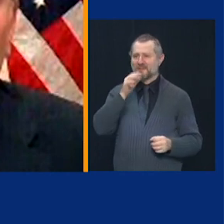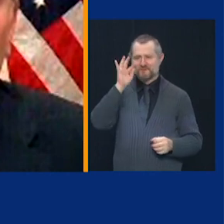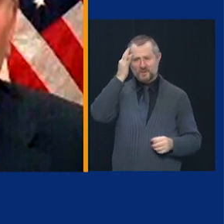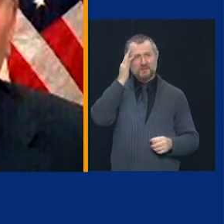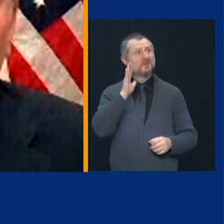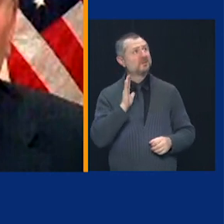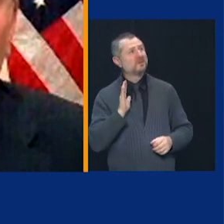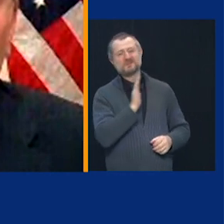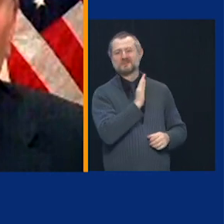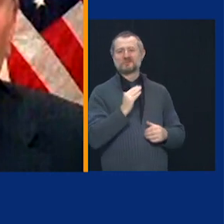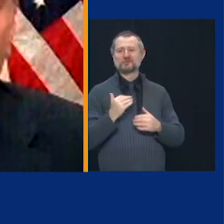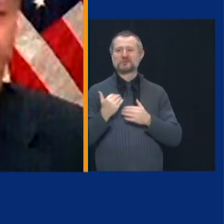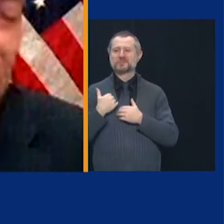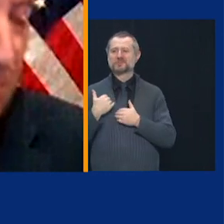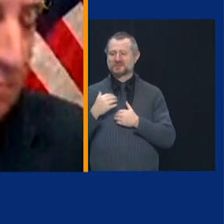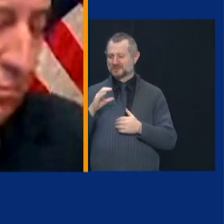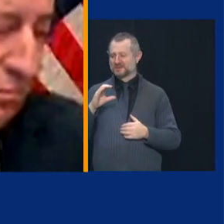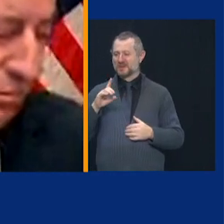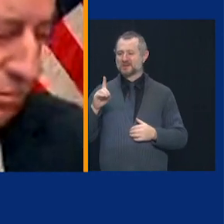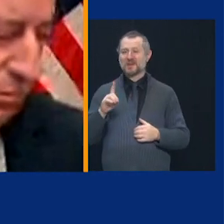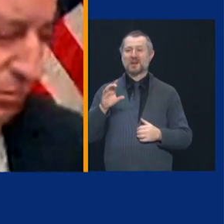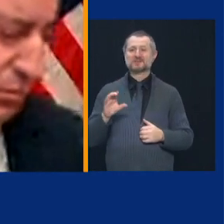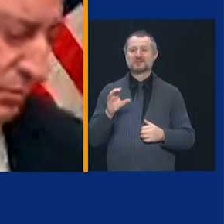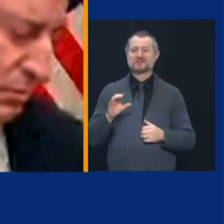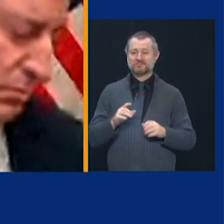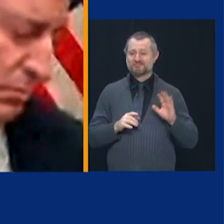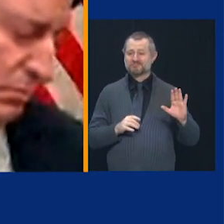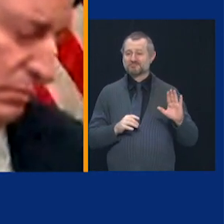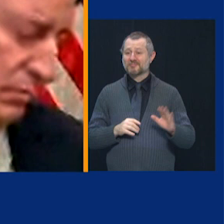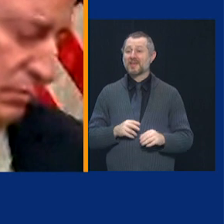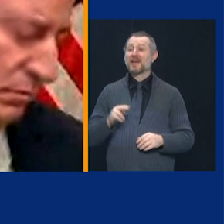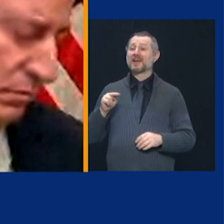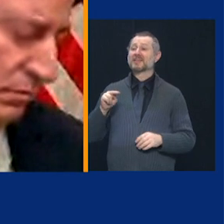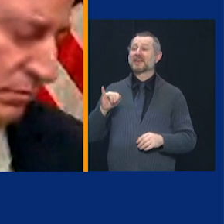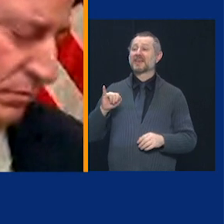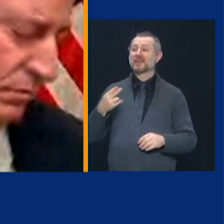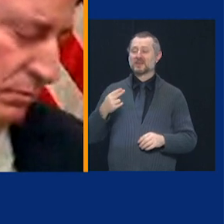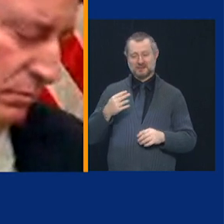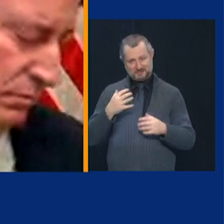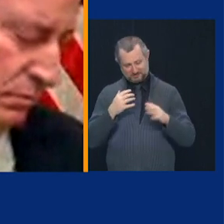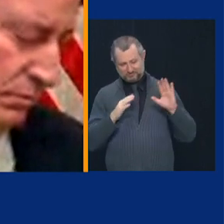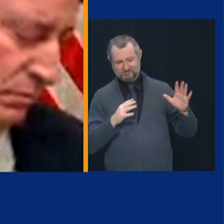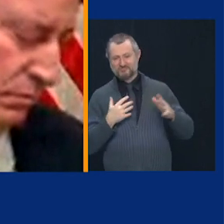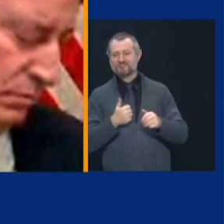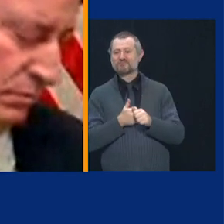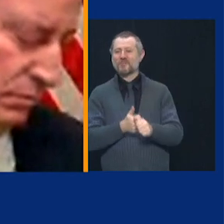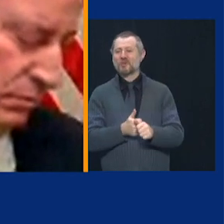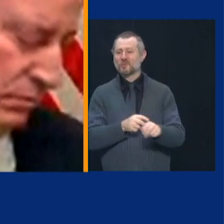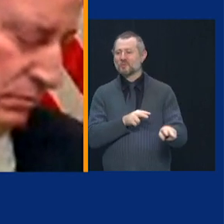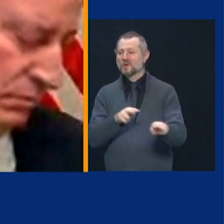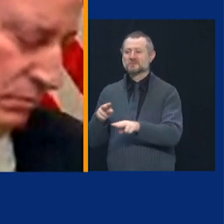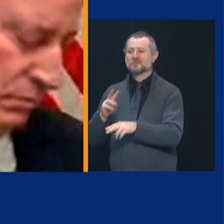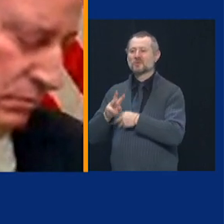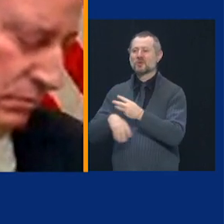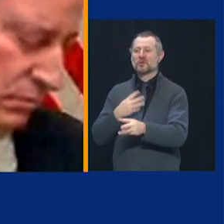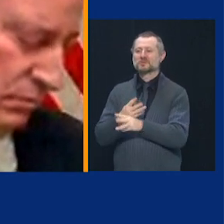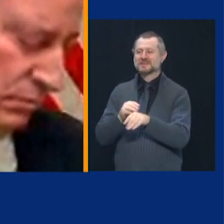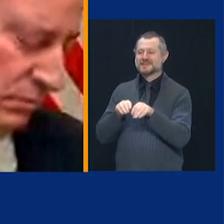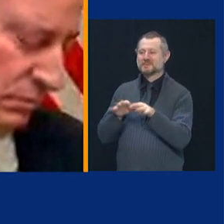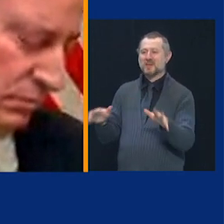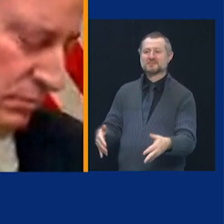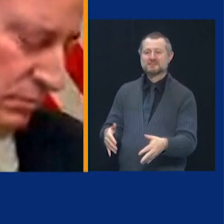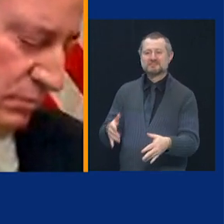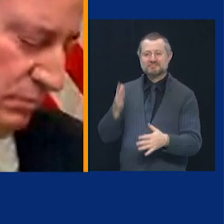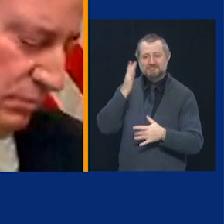does. They track global pandemics. And they missed it on this one. Or they